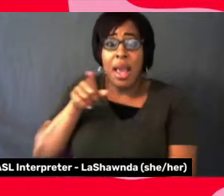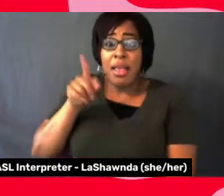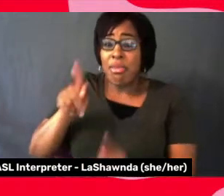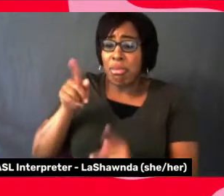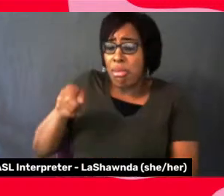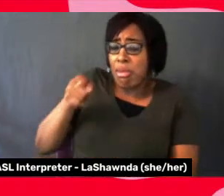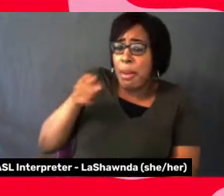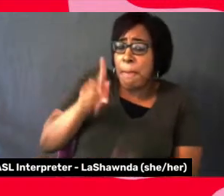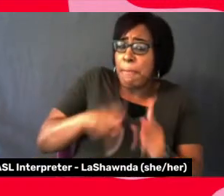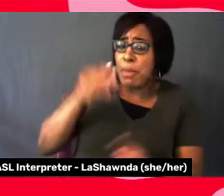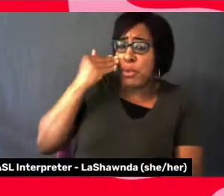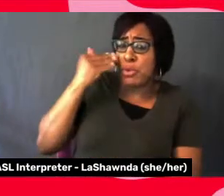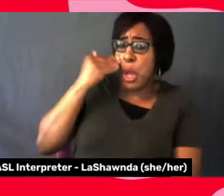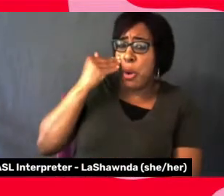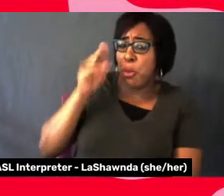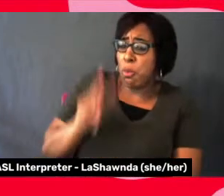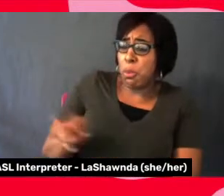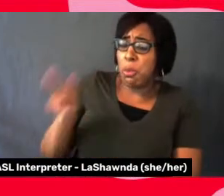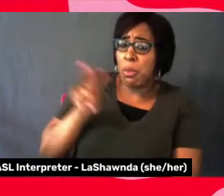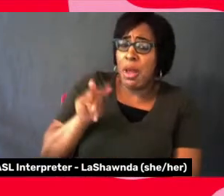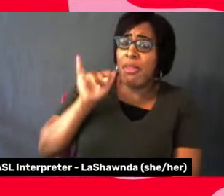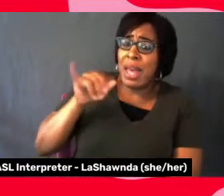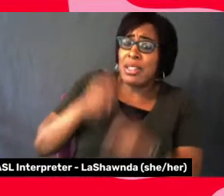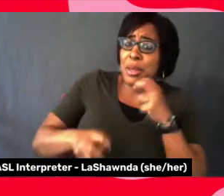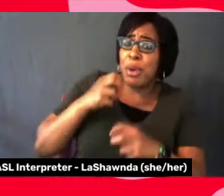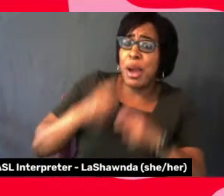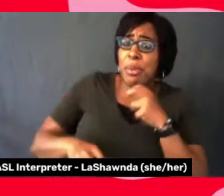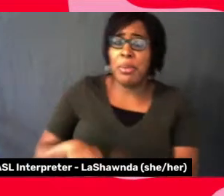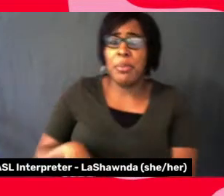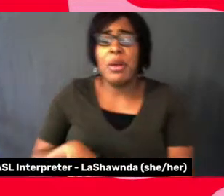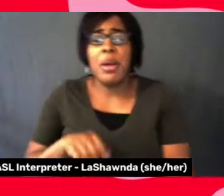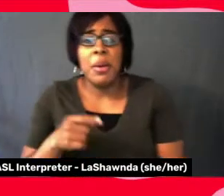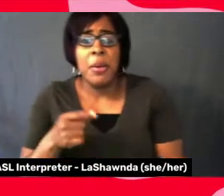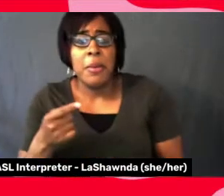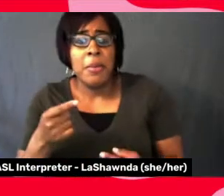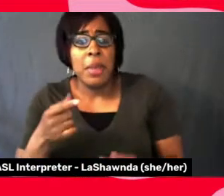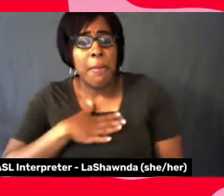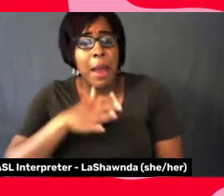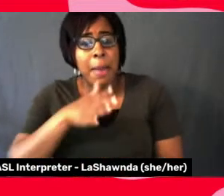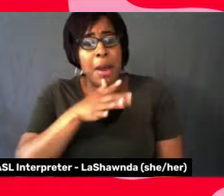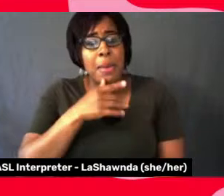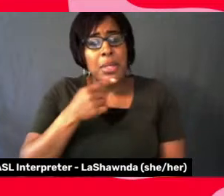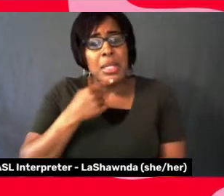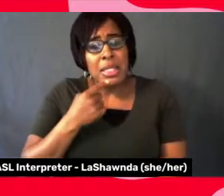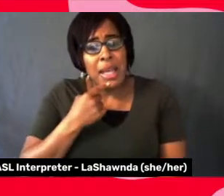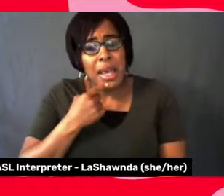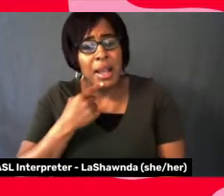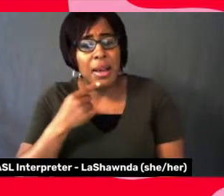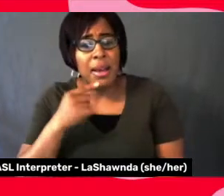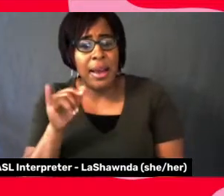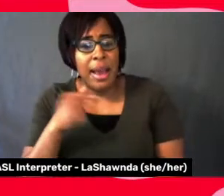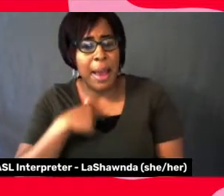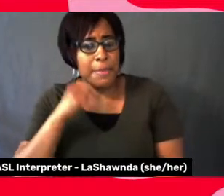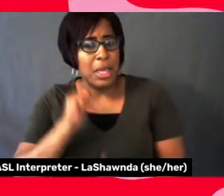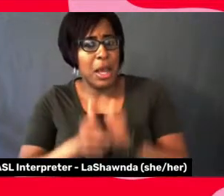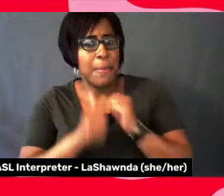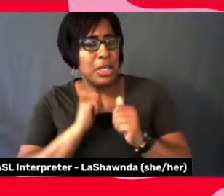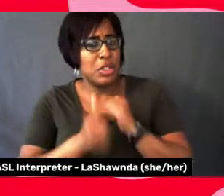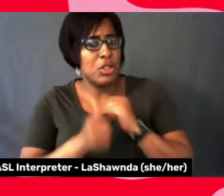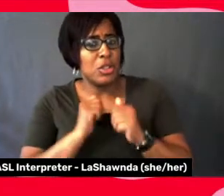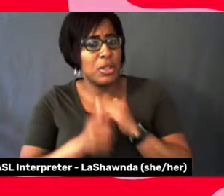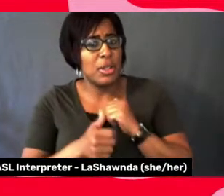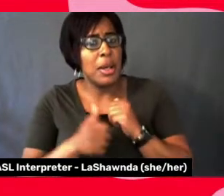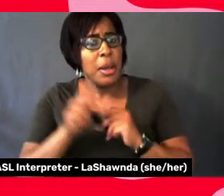You know, my mom used to say they don't want the competition. You know, we